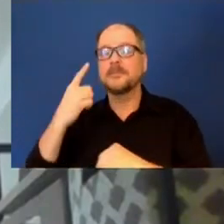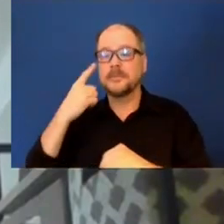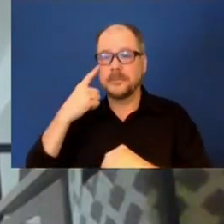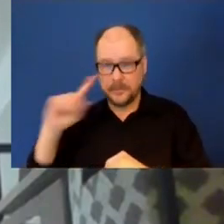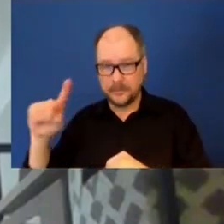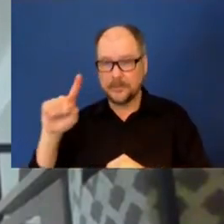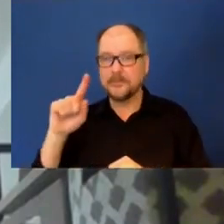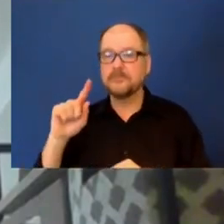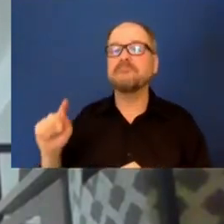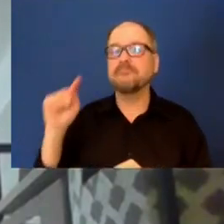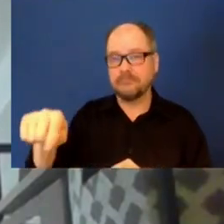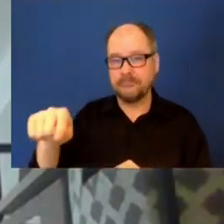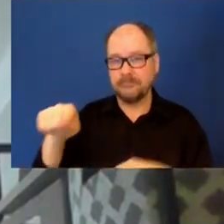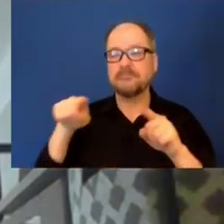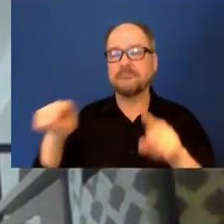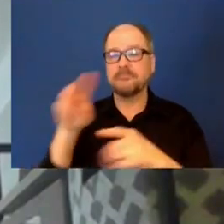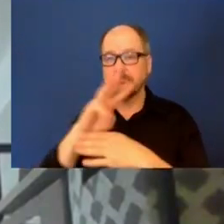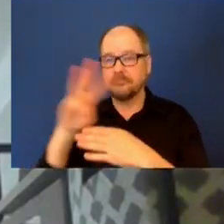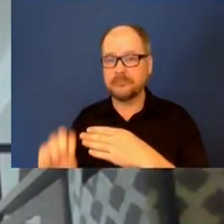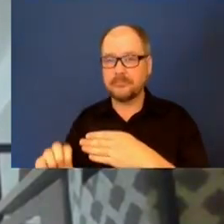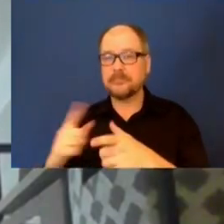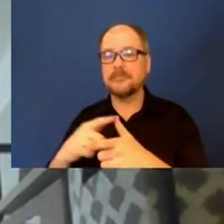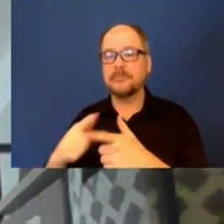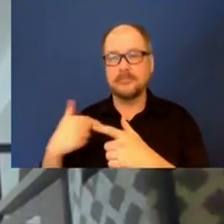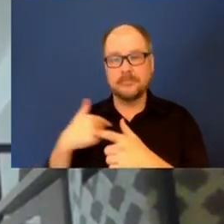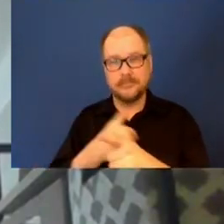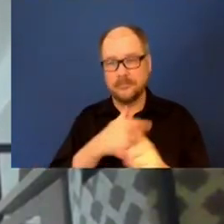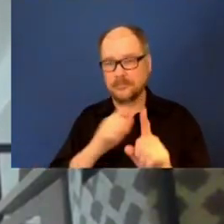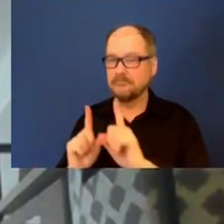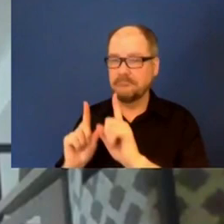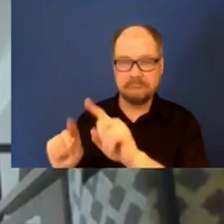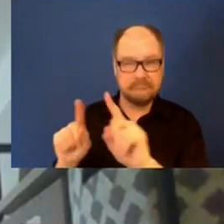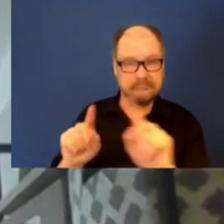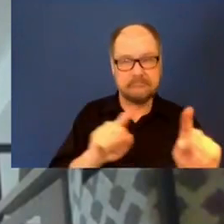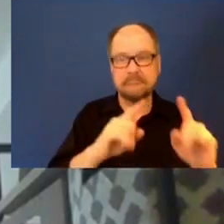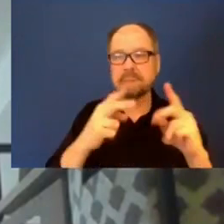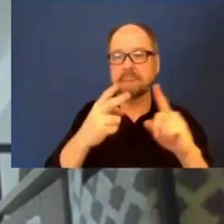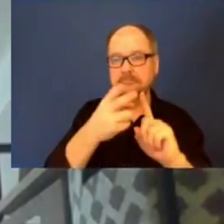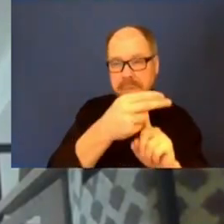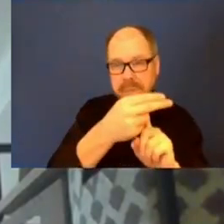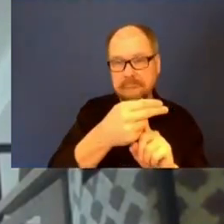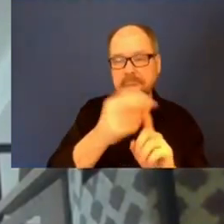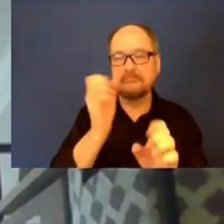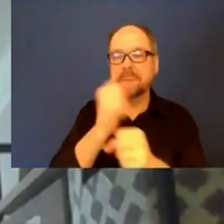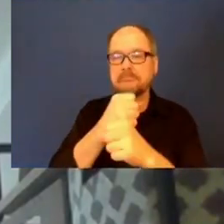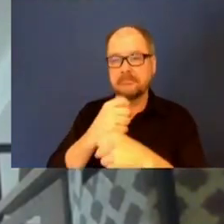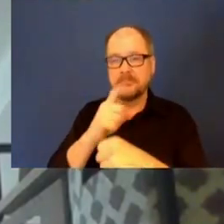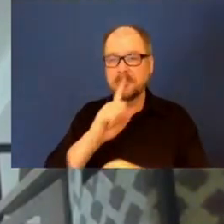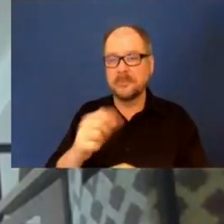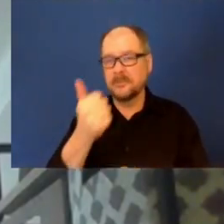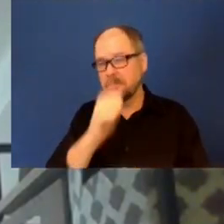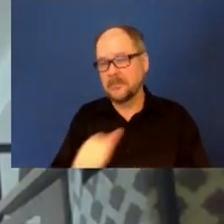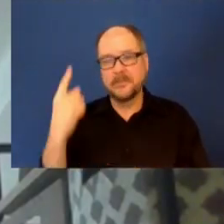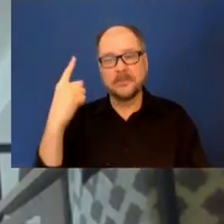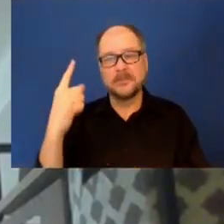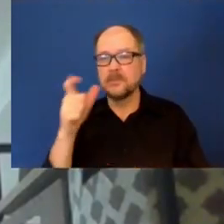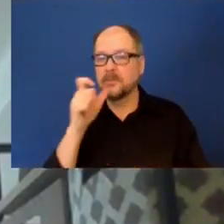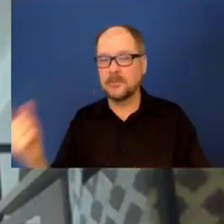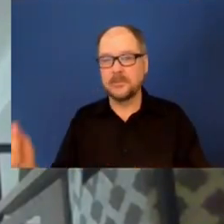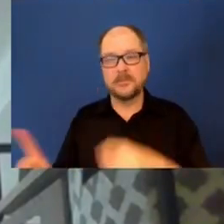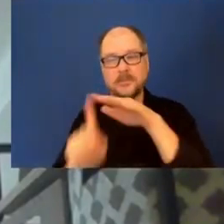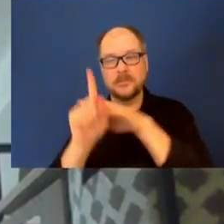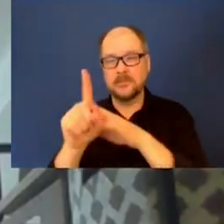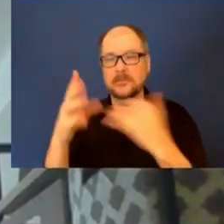to go, and we will be at the hotels and working to make sure that anyone that comes this weekend,